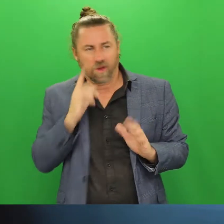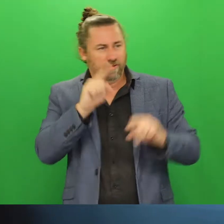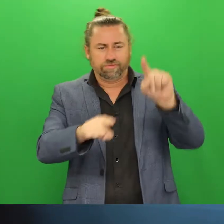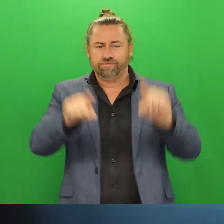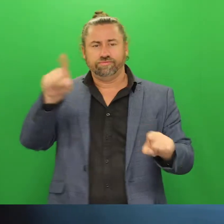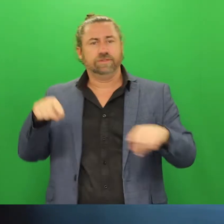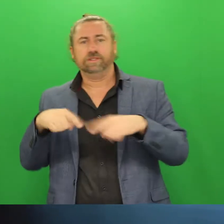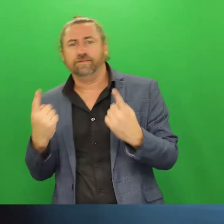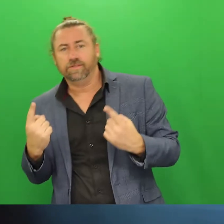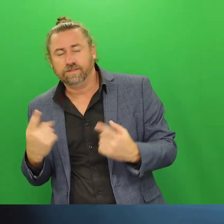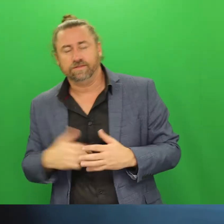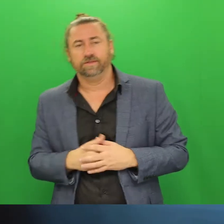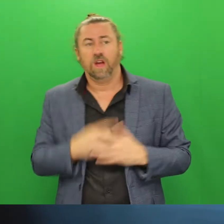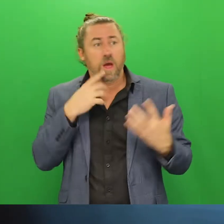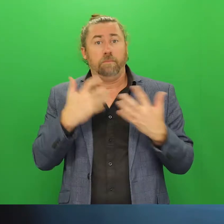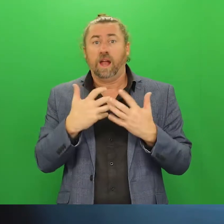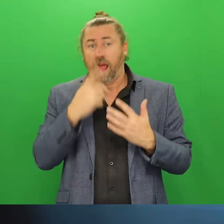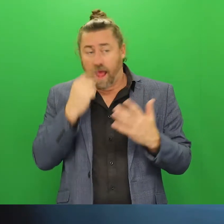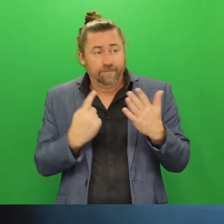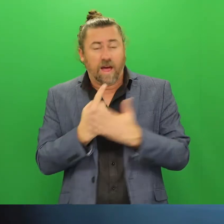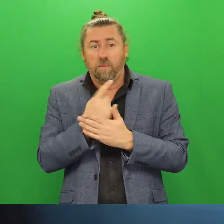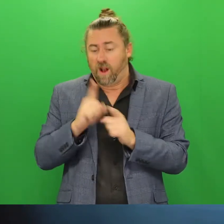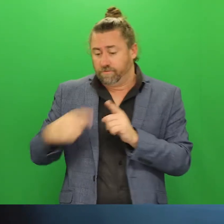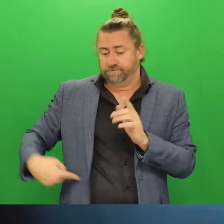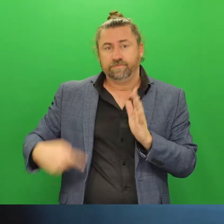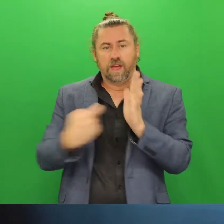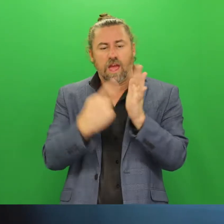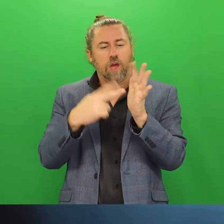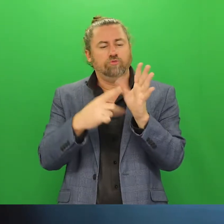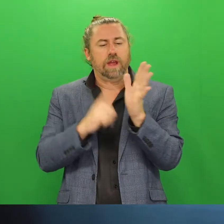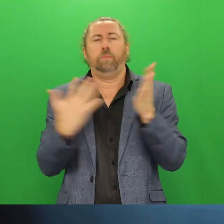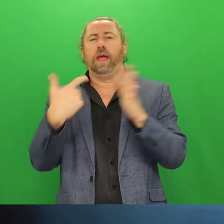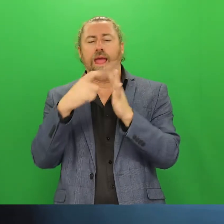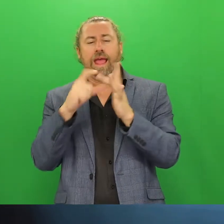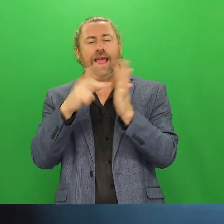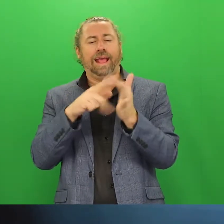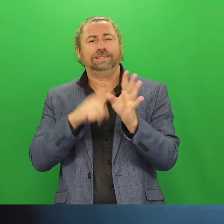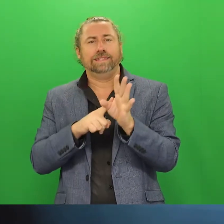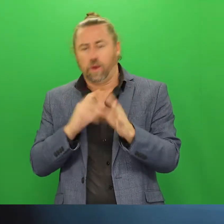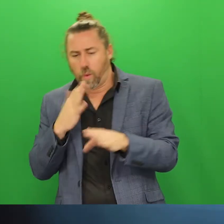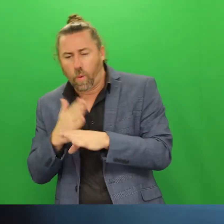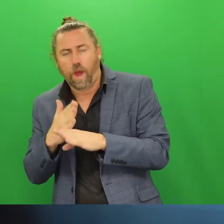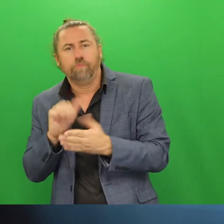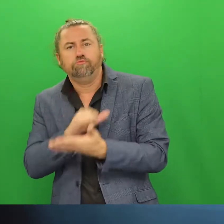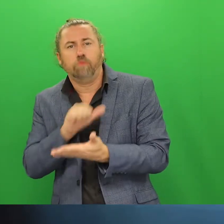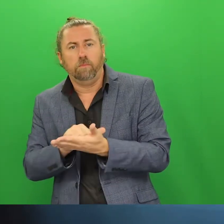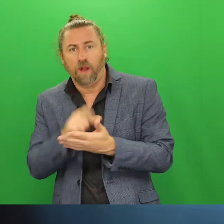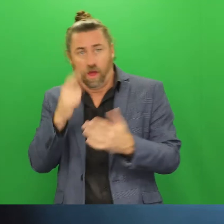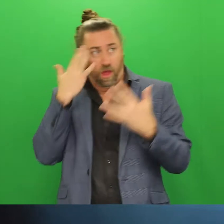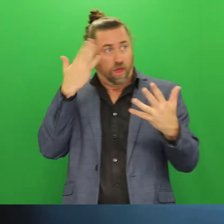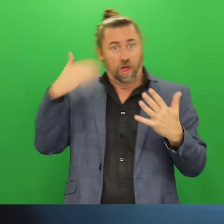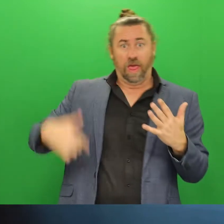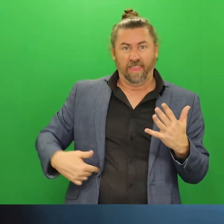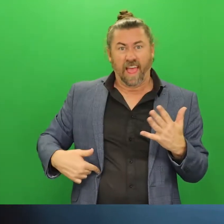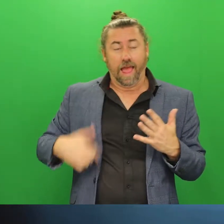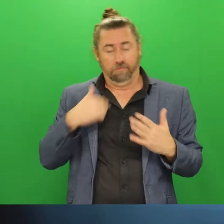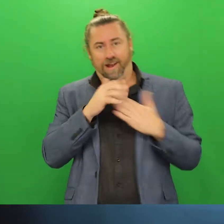silent like impaired renal function. Which takes us to a second point today, which is kidney health checks and